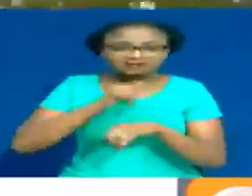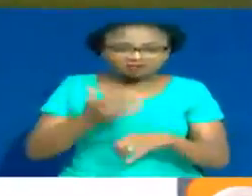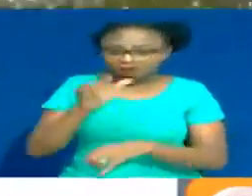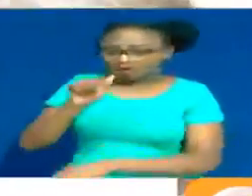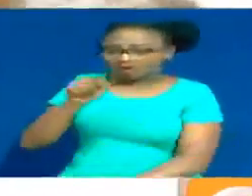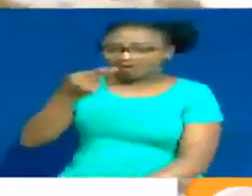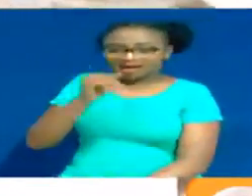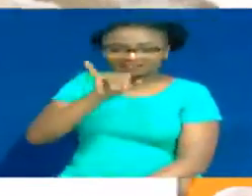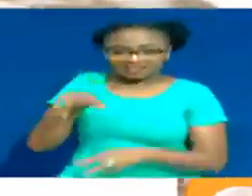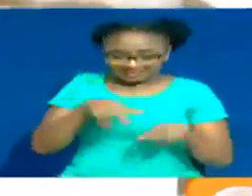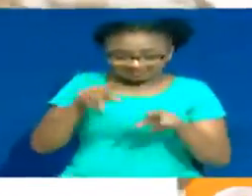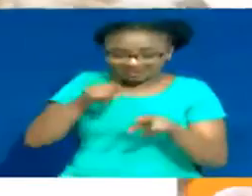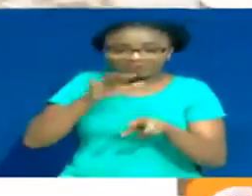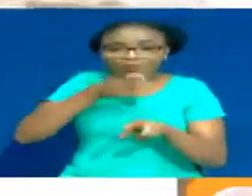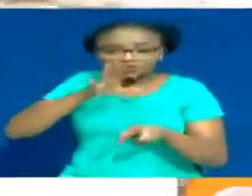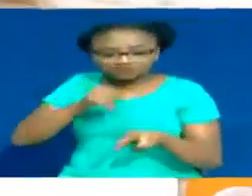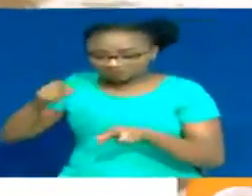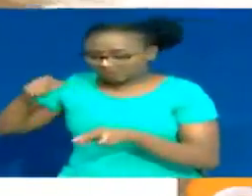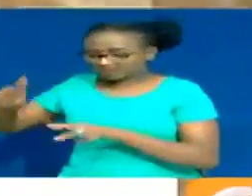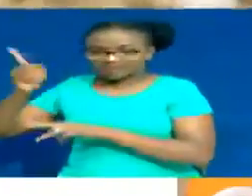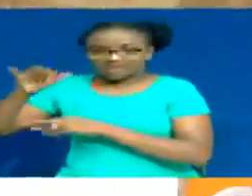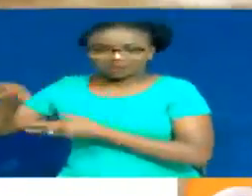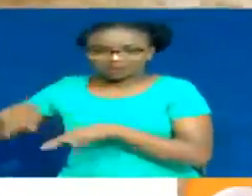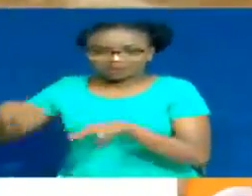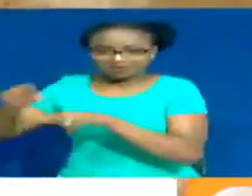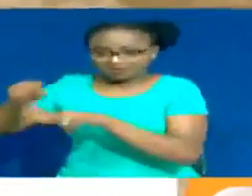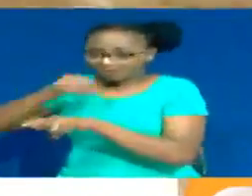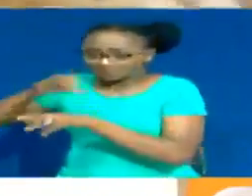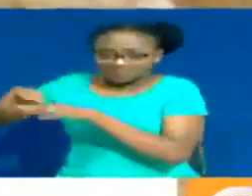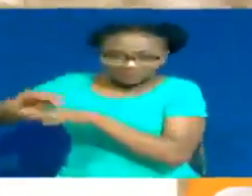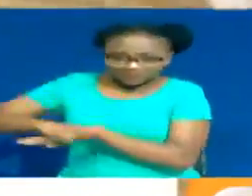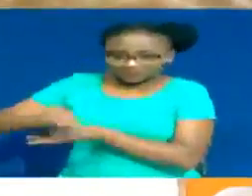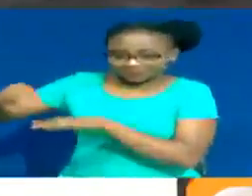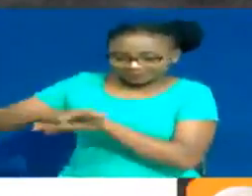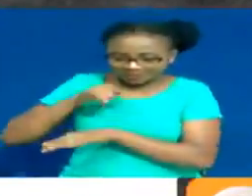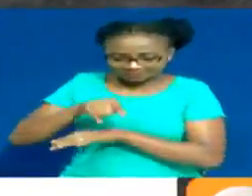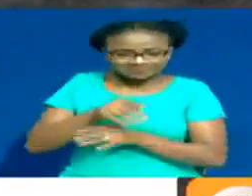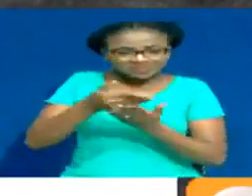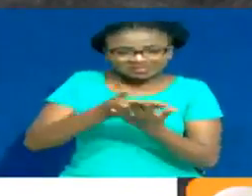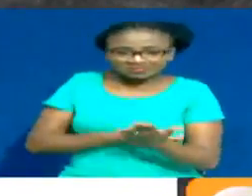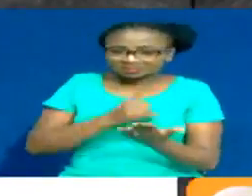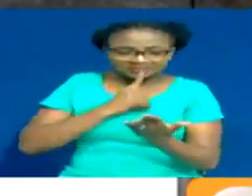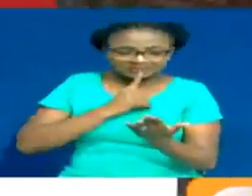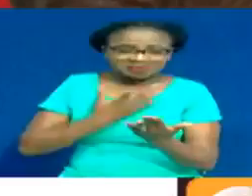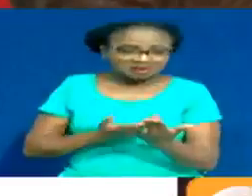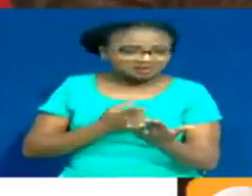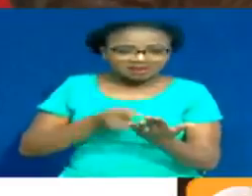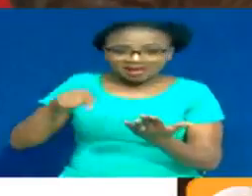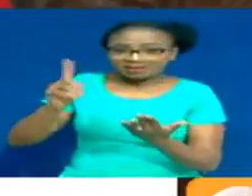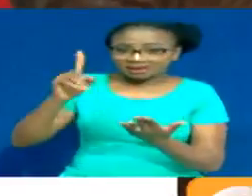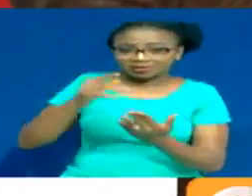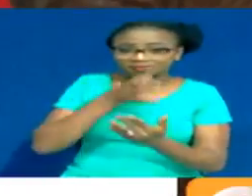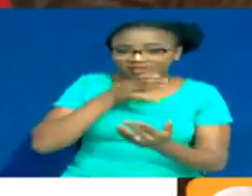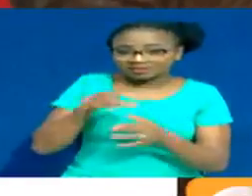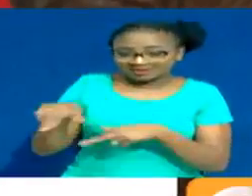Arthi River, which gets a majority of its water from Nairobi River. The report, quoting various studies, says in part, Nairobi